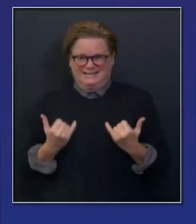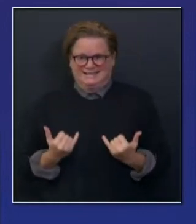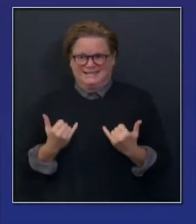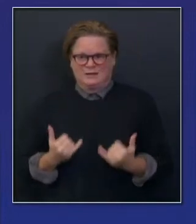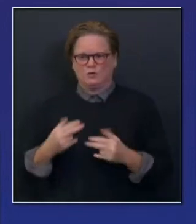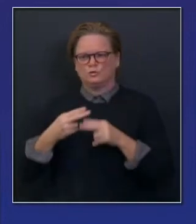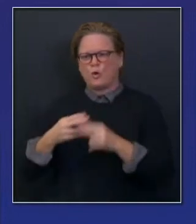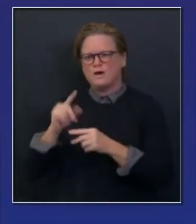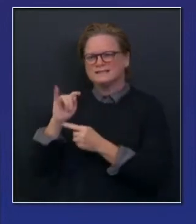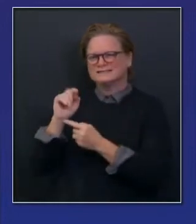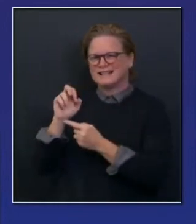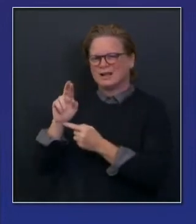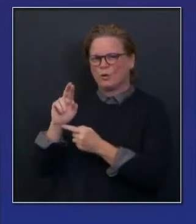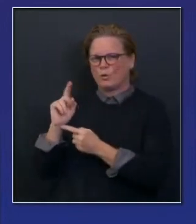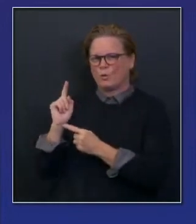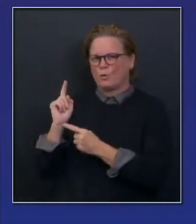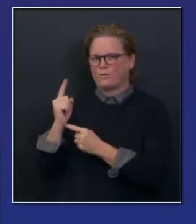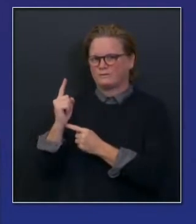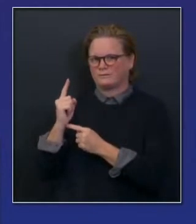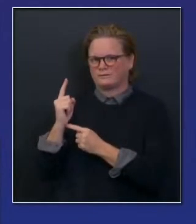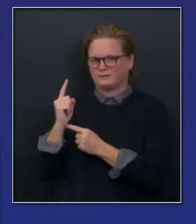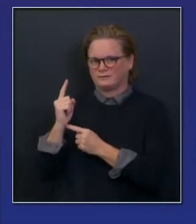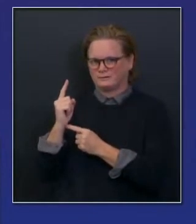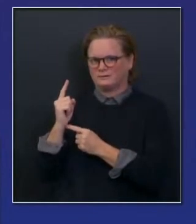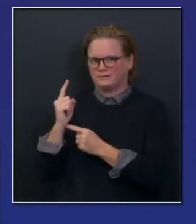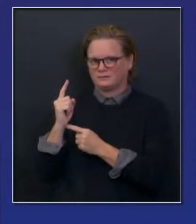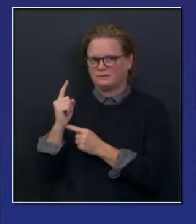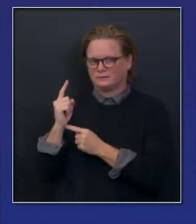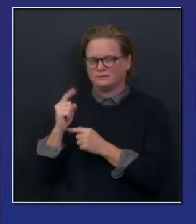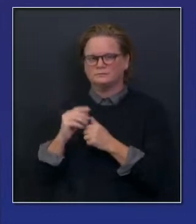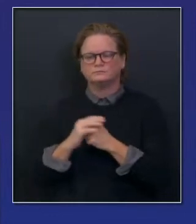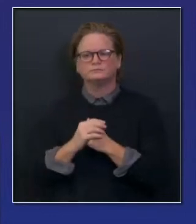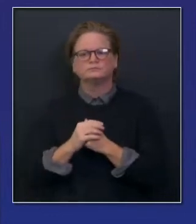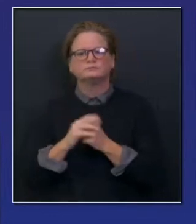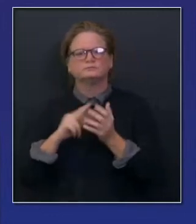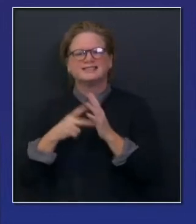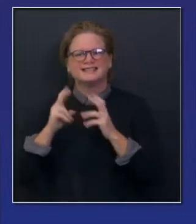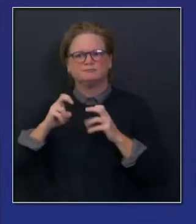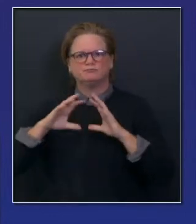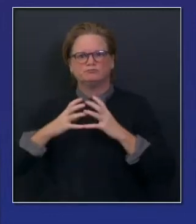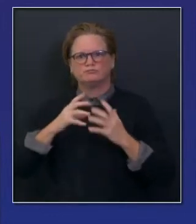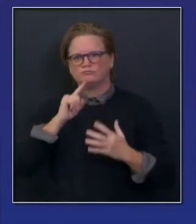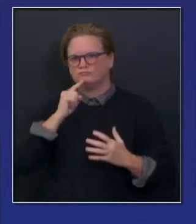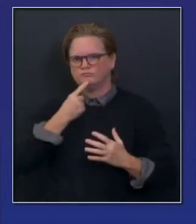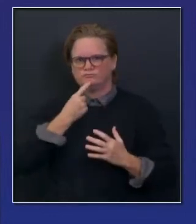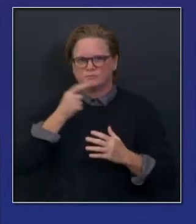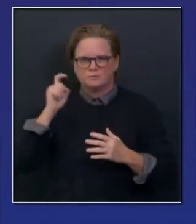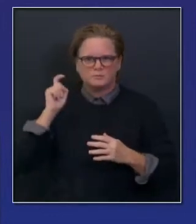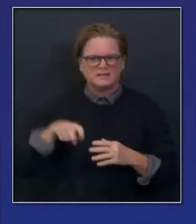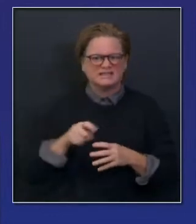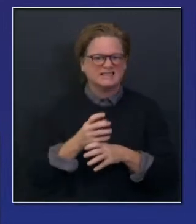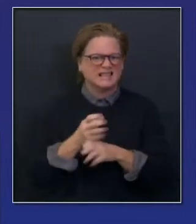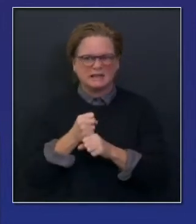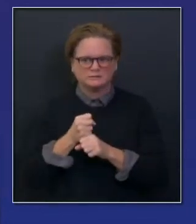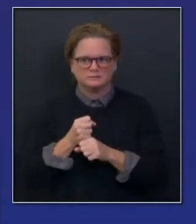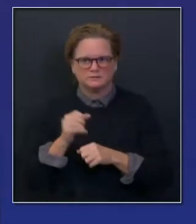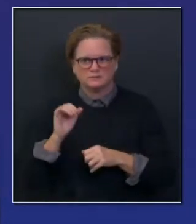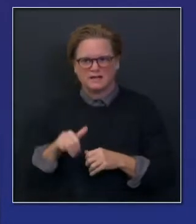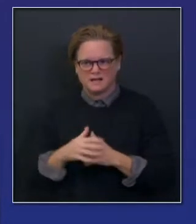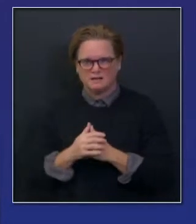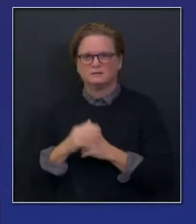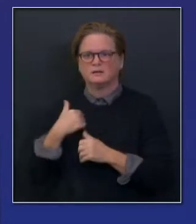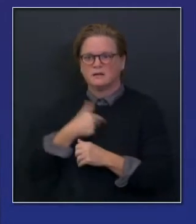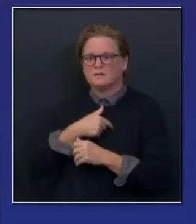prioritization. You can see we were doing just this yesterday in those four facilities that received the vaccine, acute care, psychiatric,